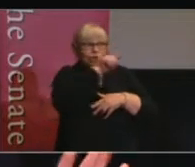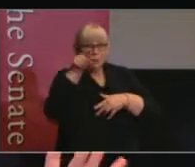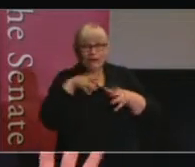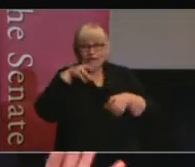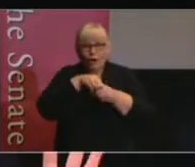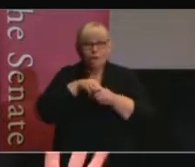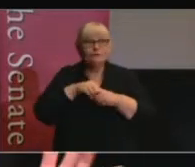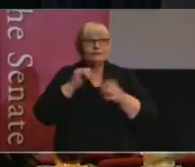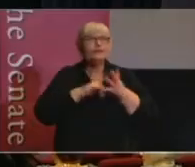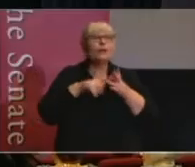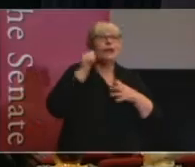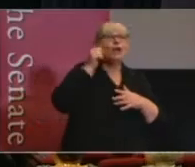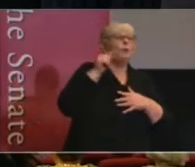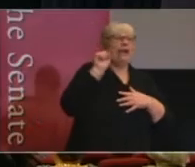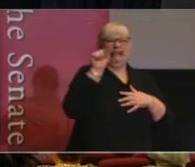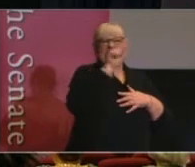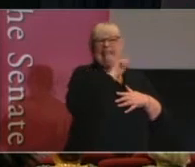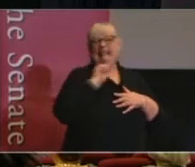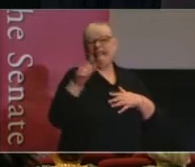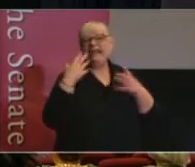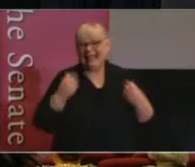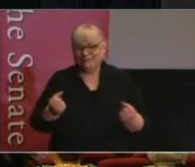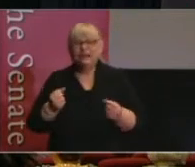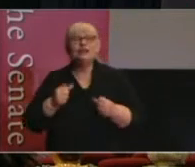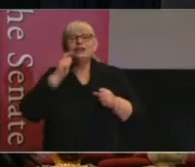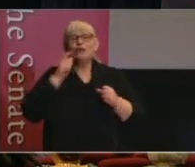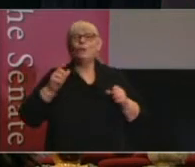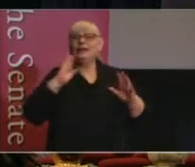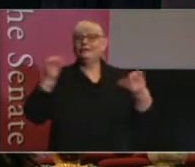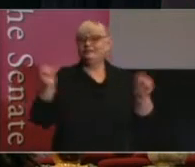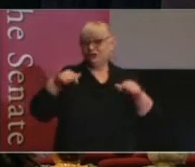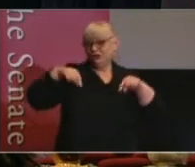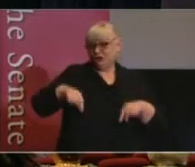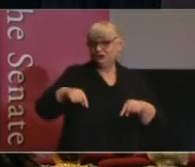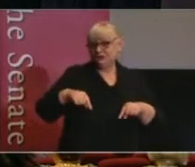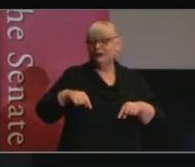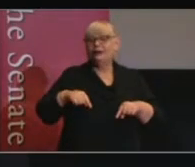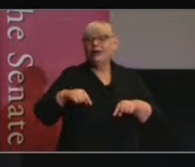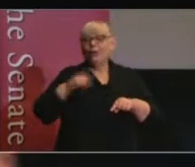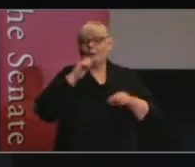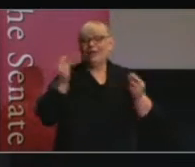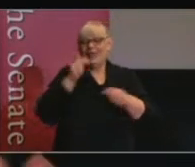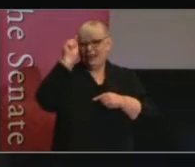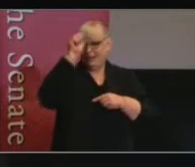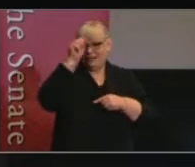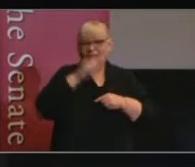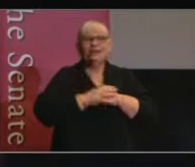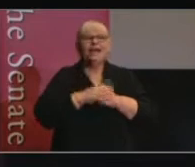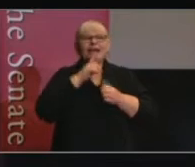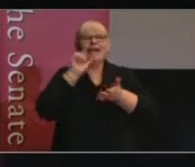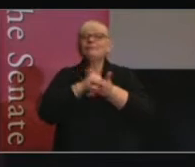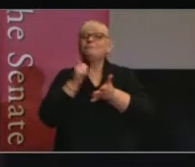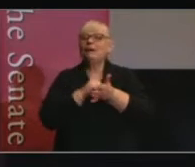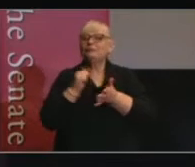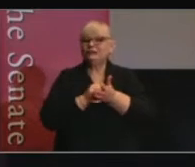just so I know my audience, okay, so the paper will be available after this and I've also published articles on each of the case